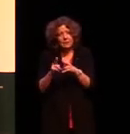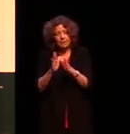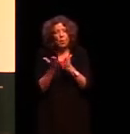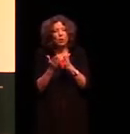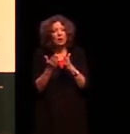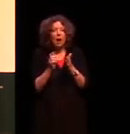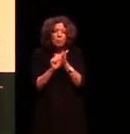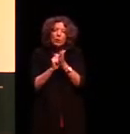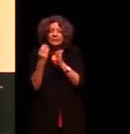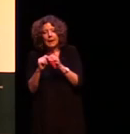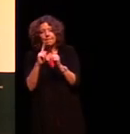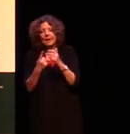bits